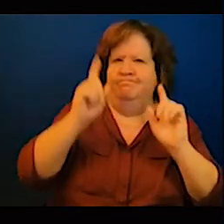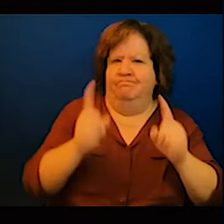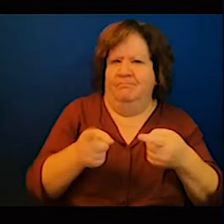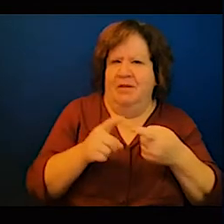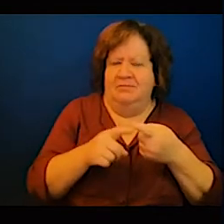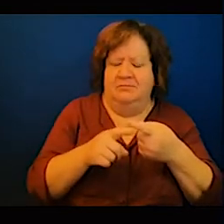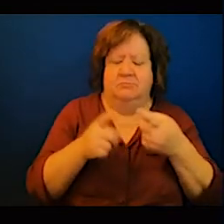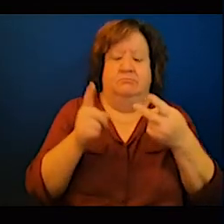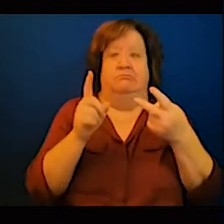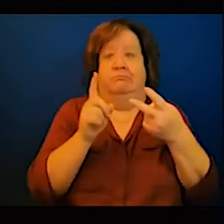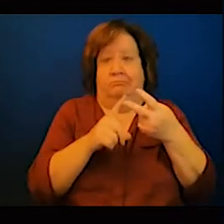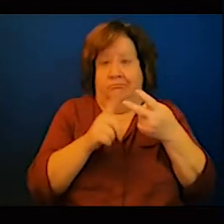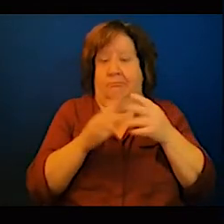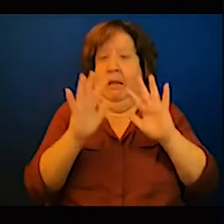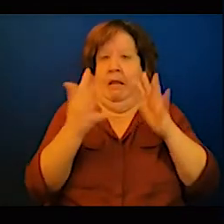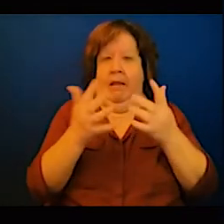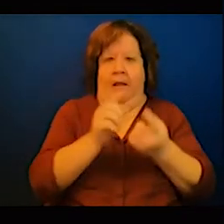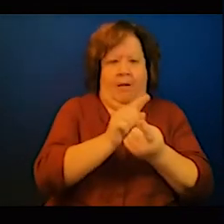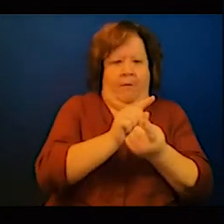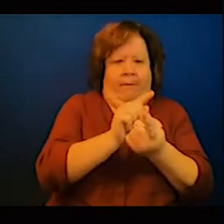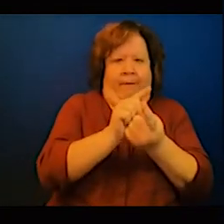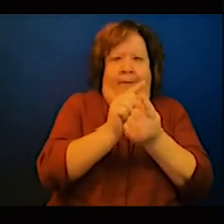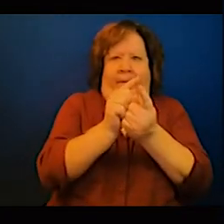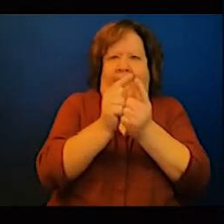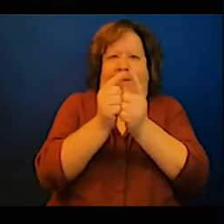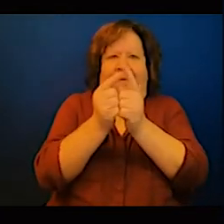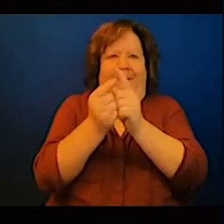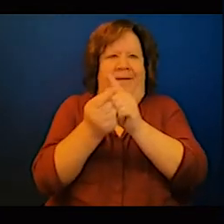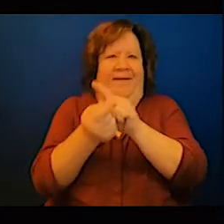as it is right now so